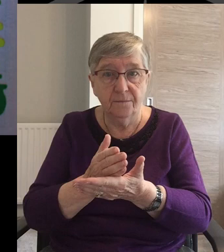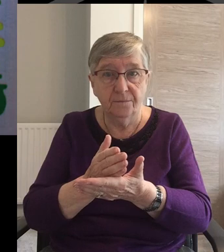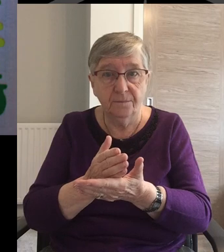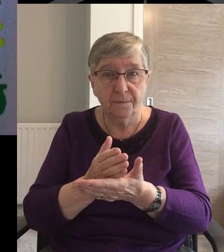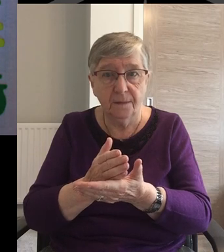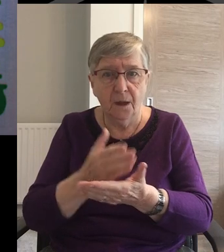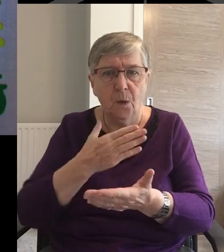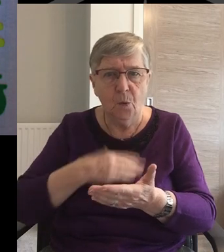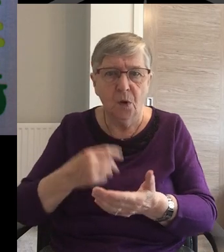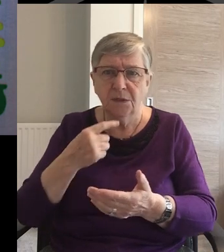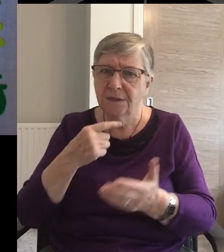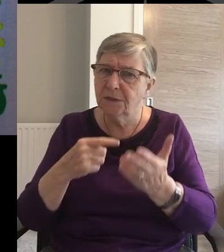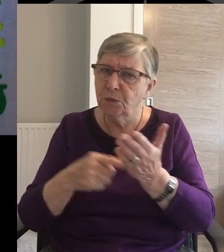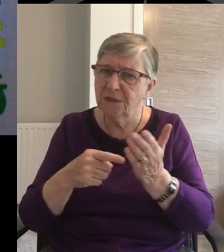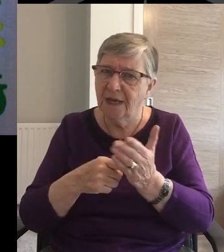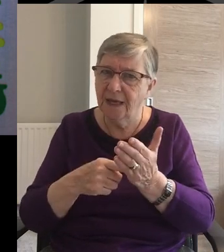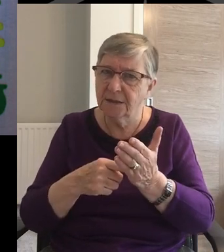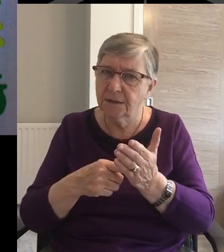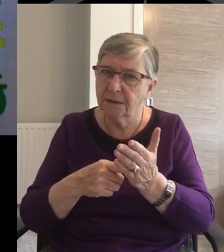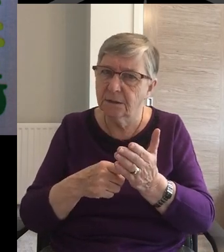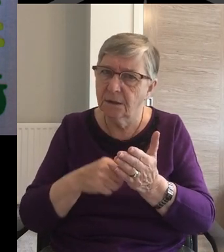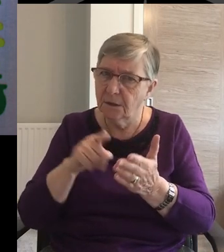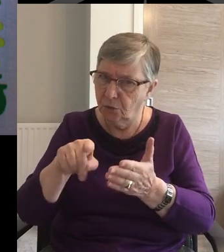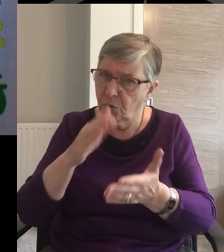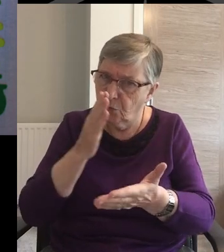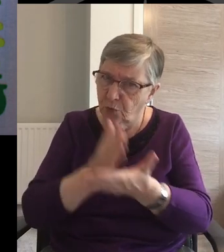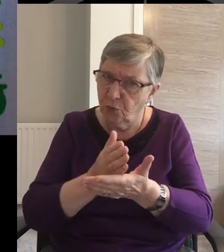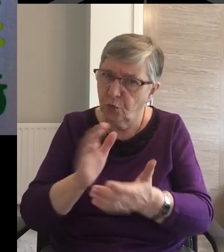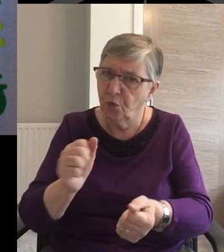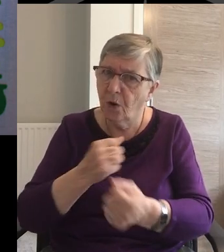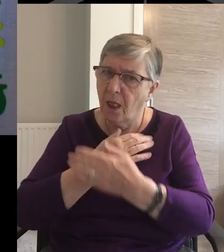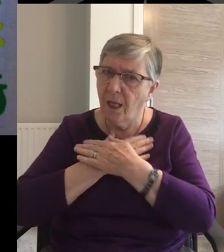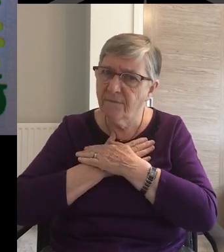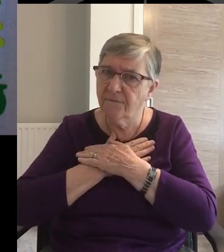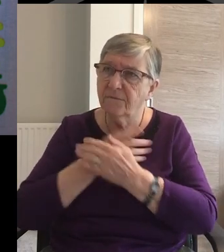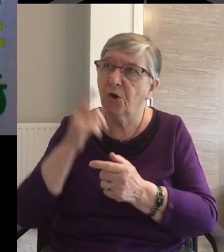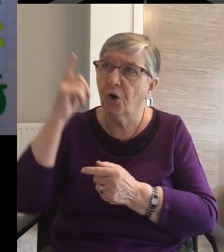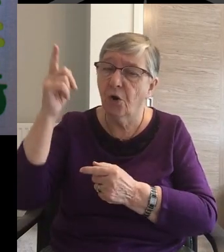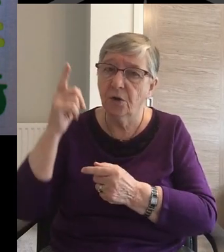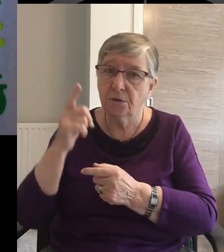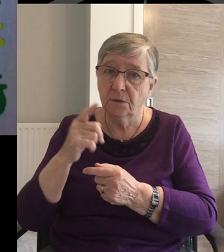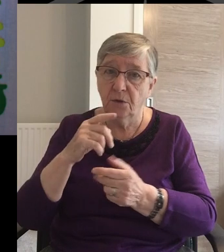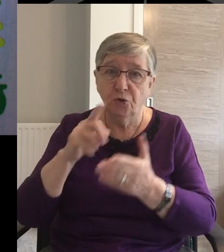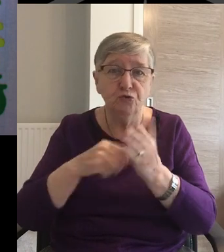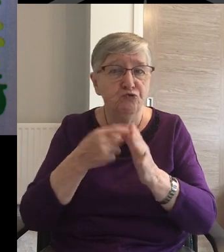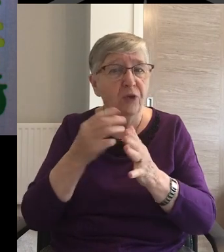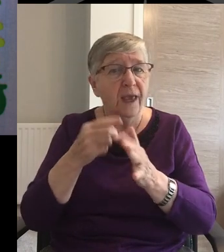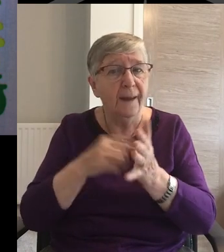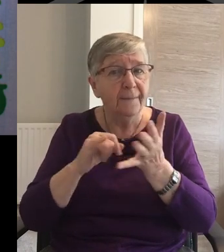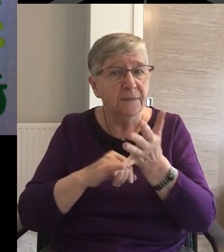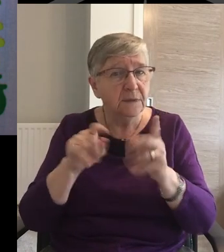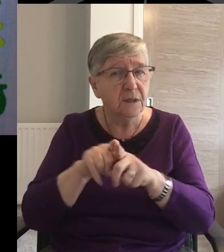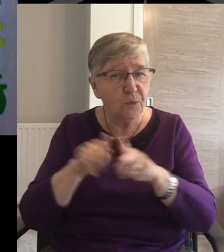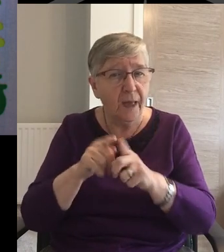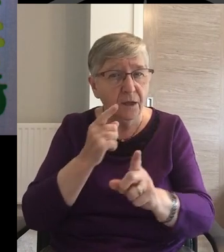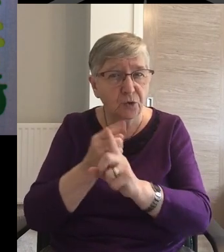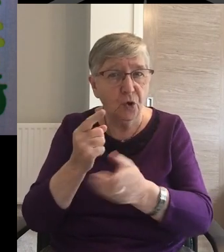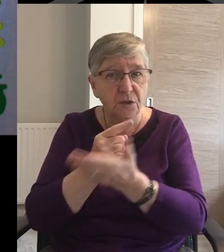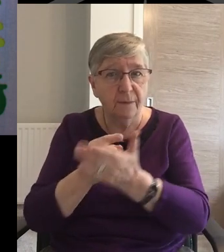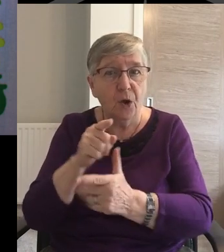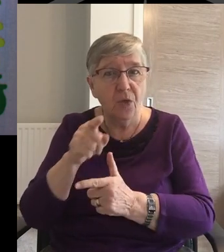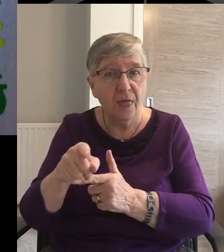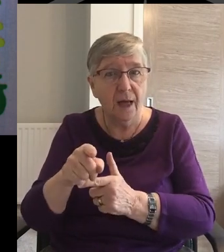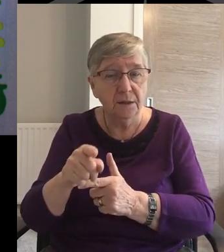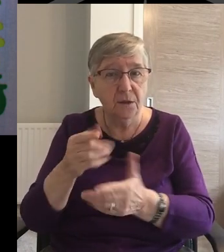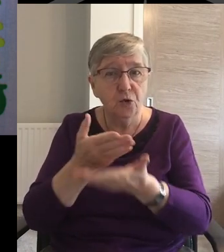He wants to test the sincerity Of their love James wasn't the only one To emphasise showing your faith By